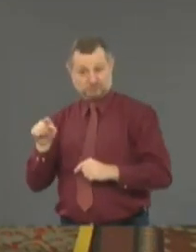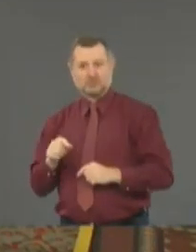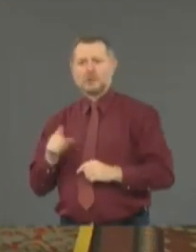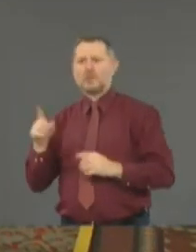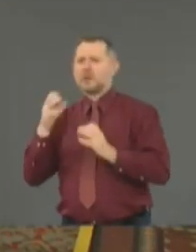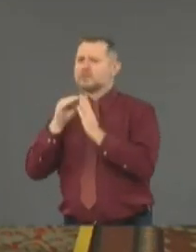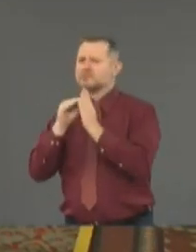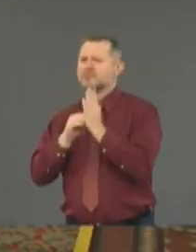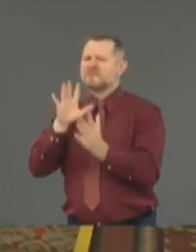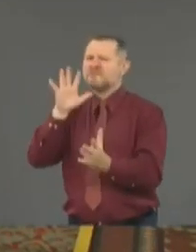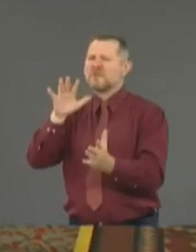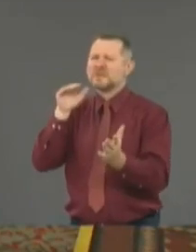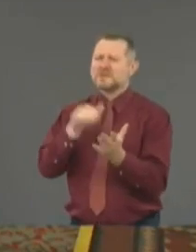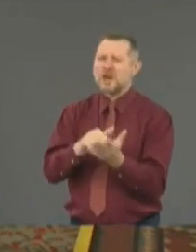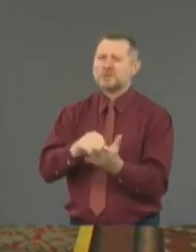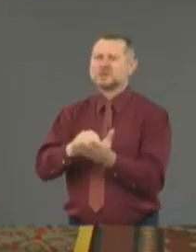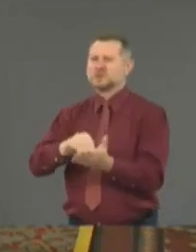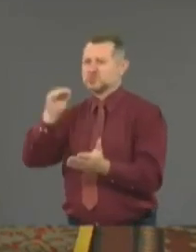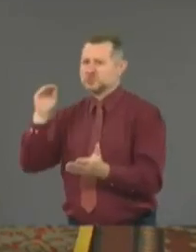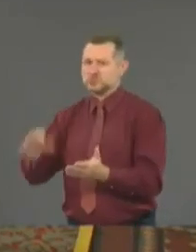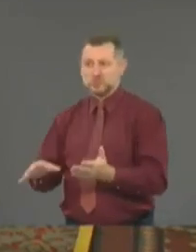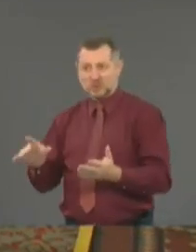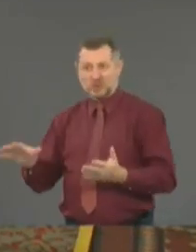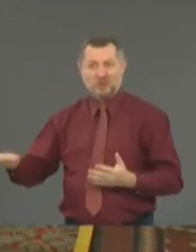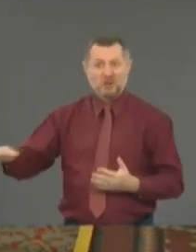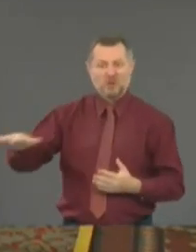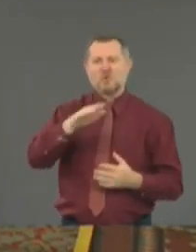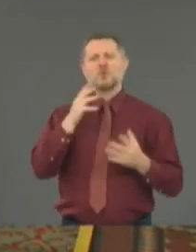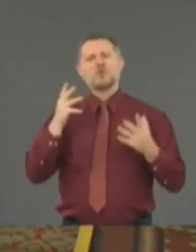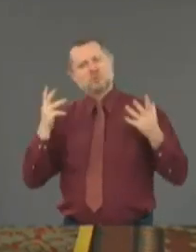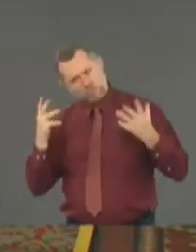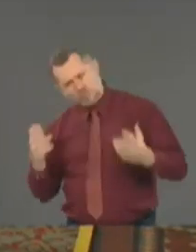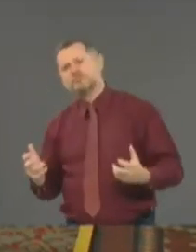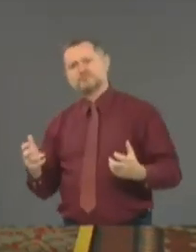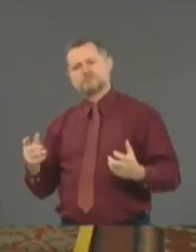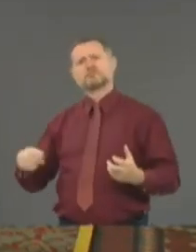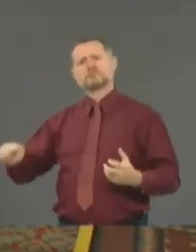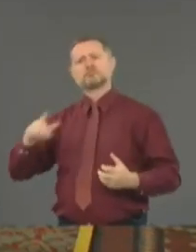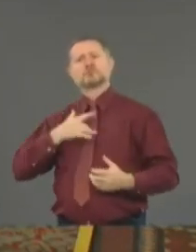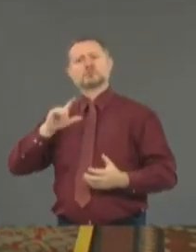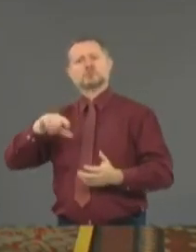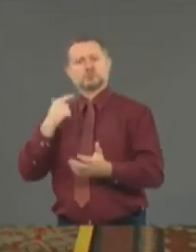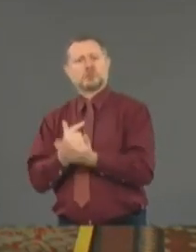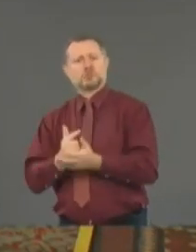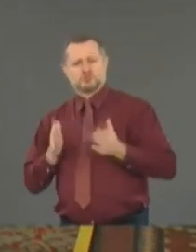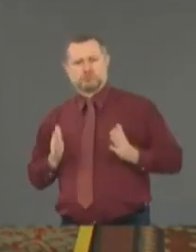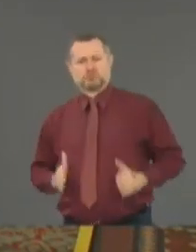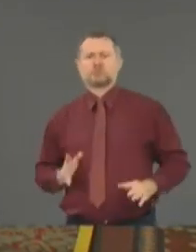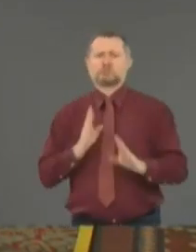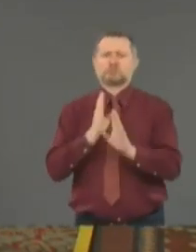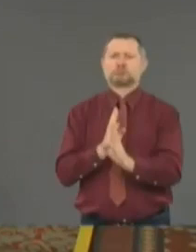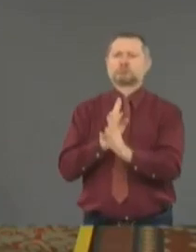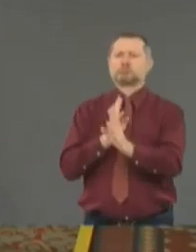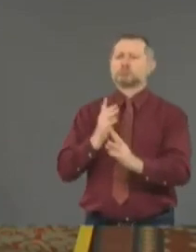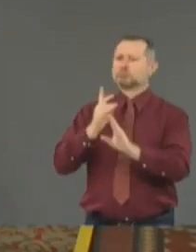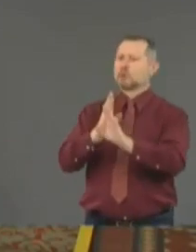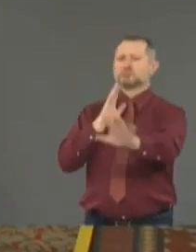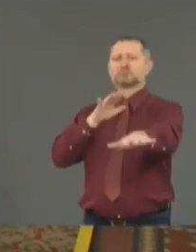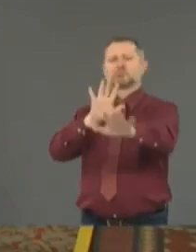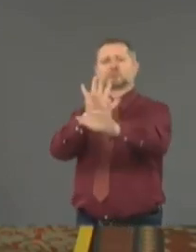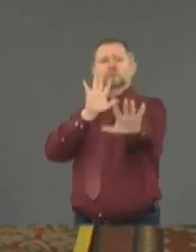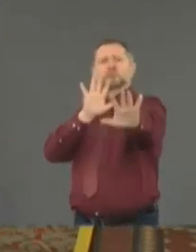distancing. He's an immigrant from Pakistan. This means the world to his family. This is a moment they've been waiting for.